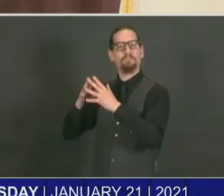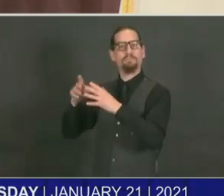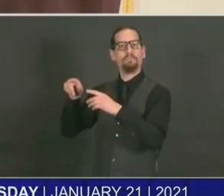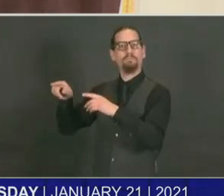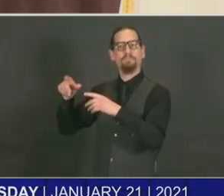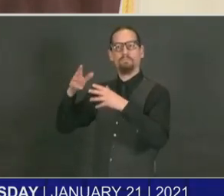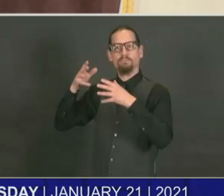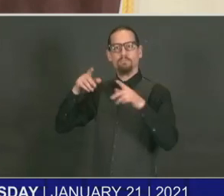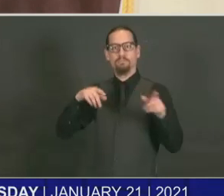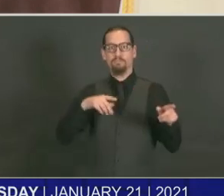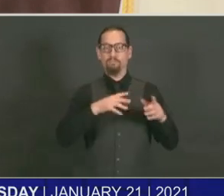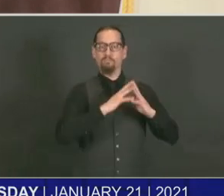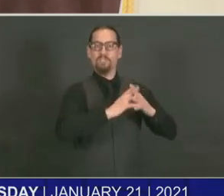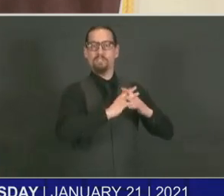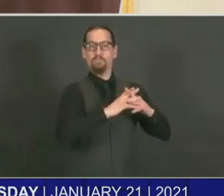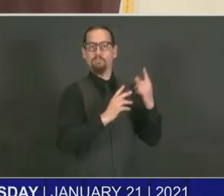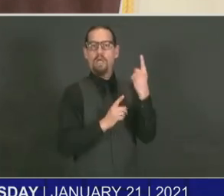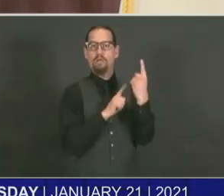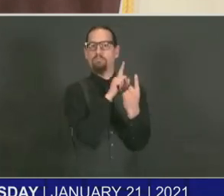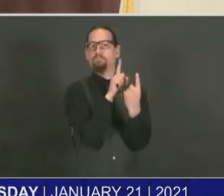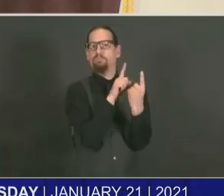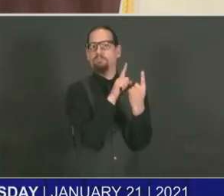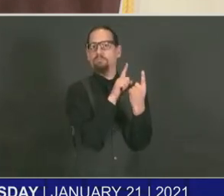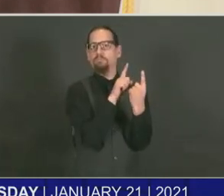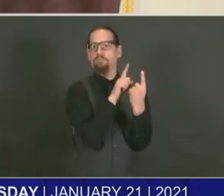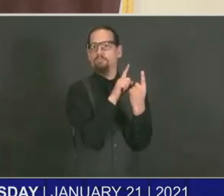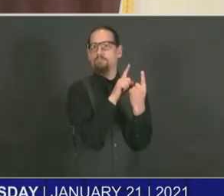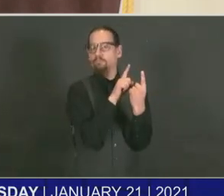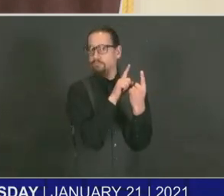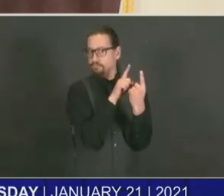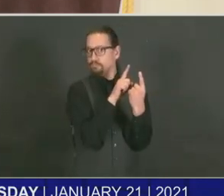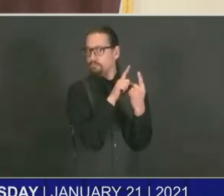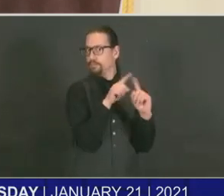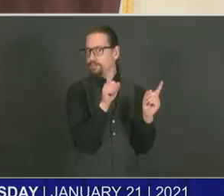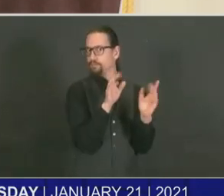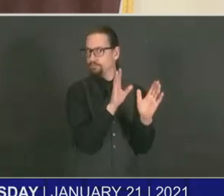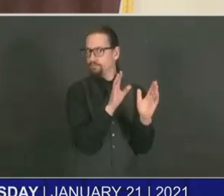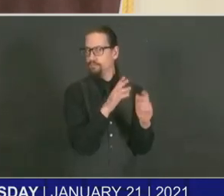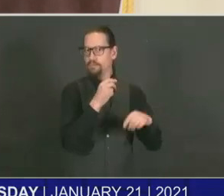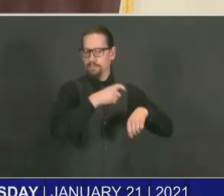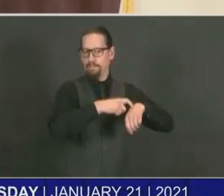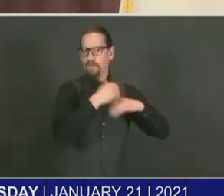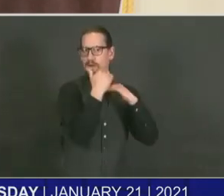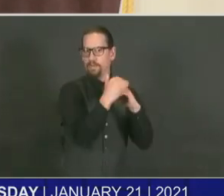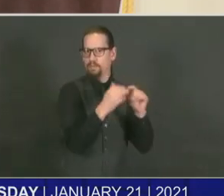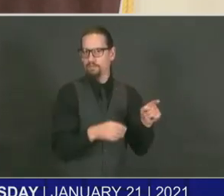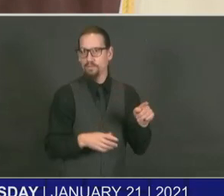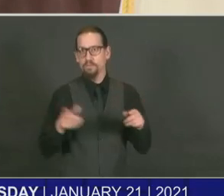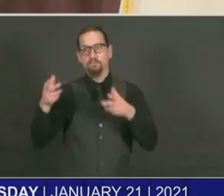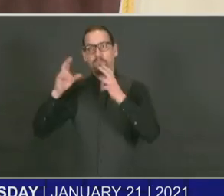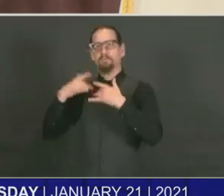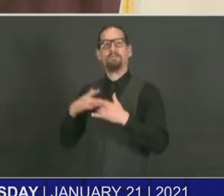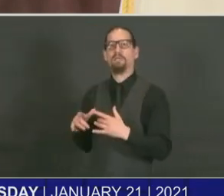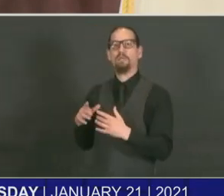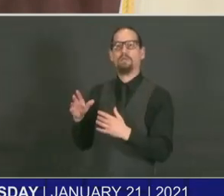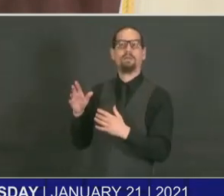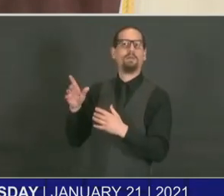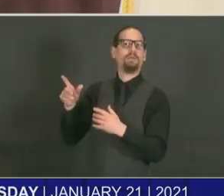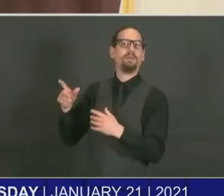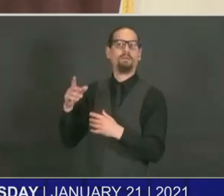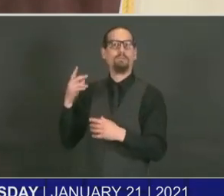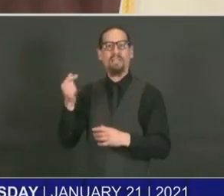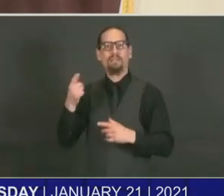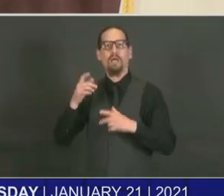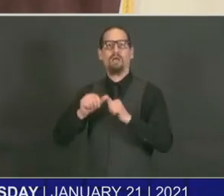is occurring time and time again as opposed to basketball where it's a little bit faster moving,